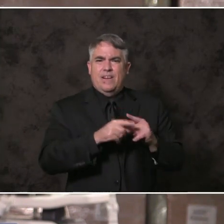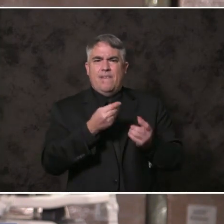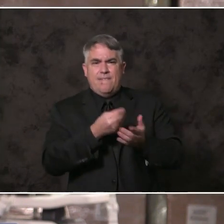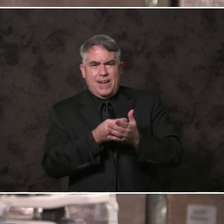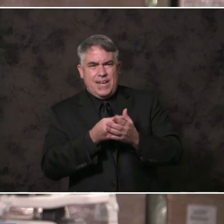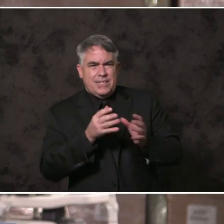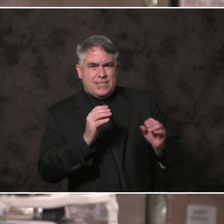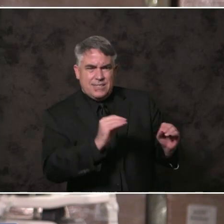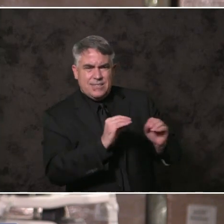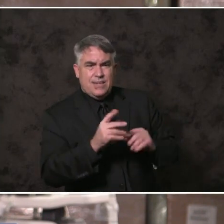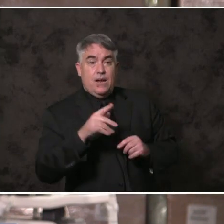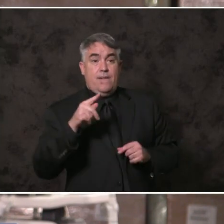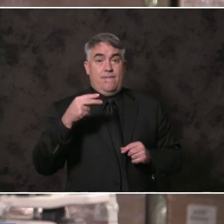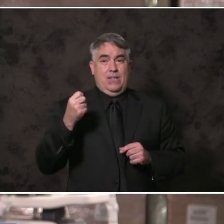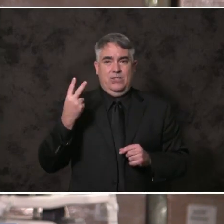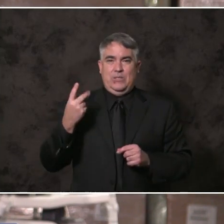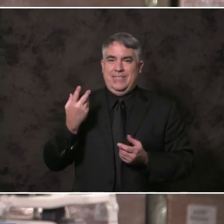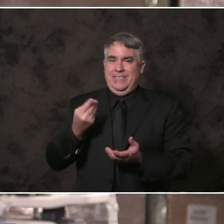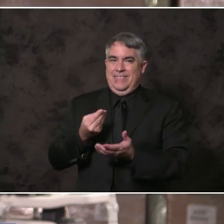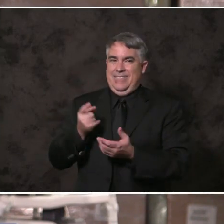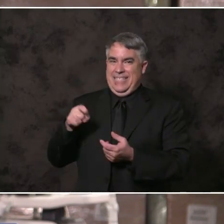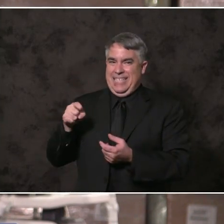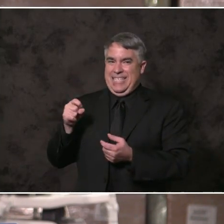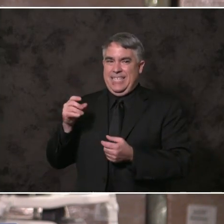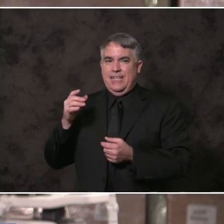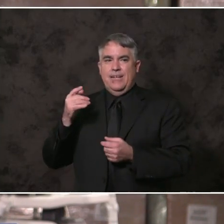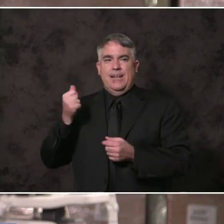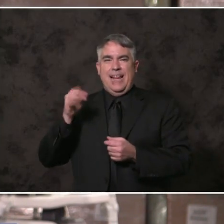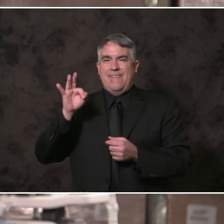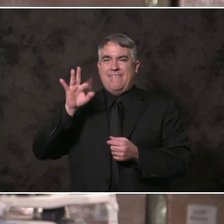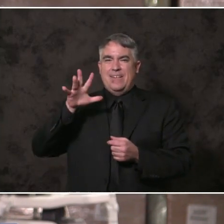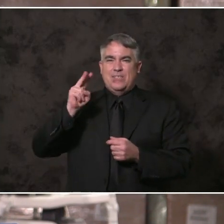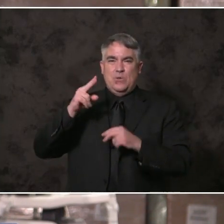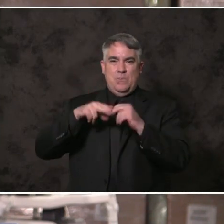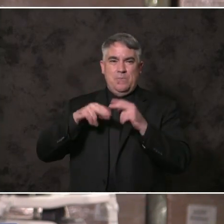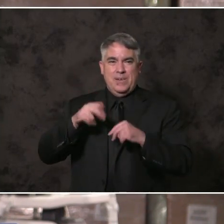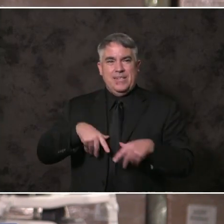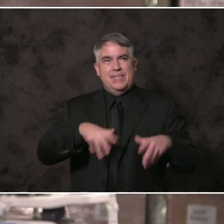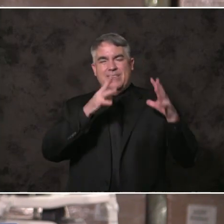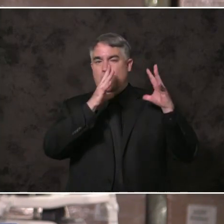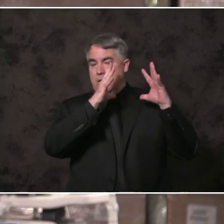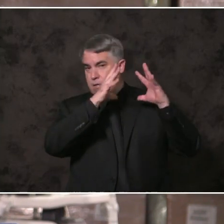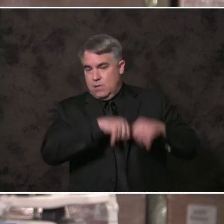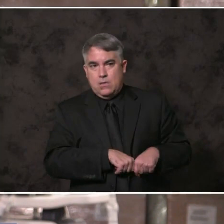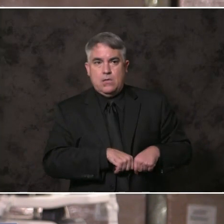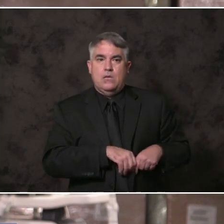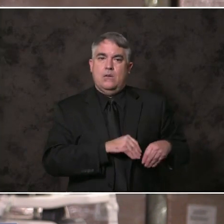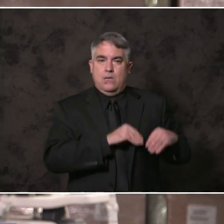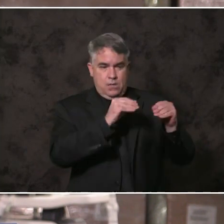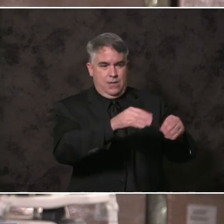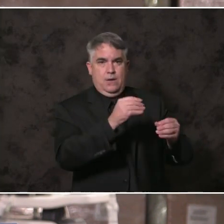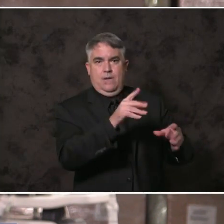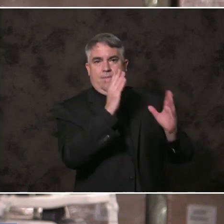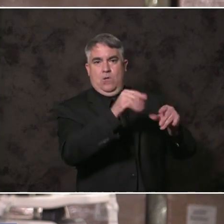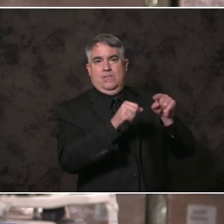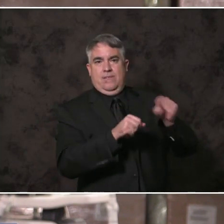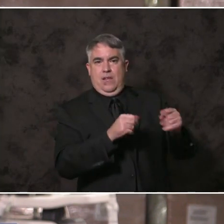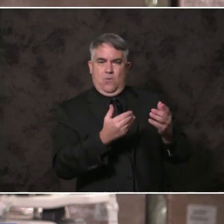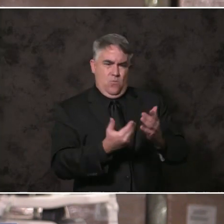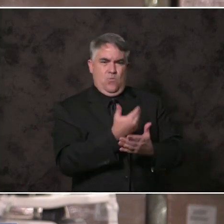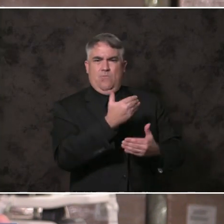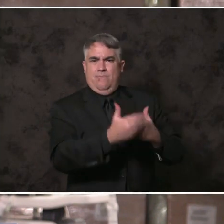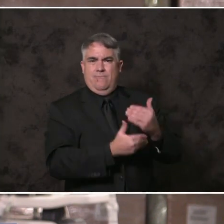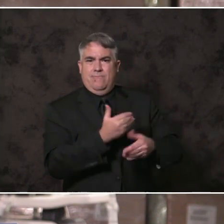demolishing the 1952 juvenile hall and completing the final piece of this comprehensive approach. Building these new